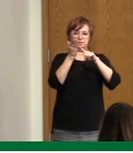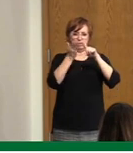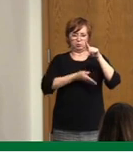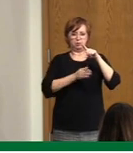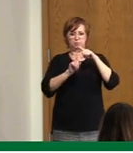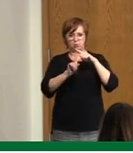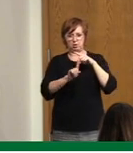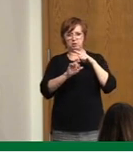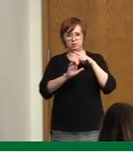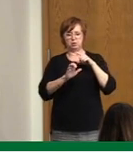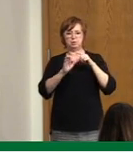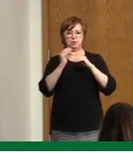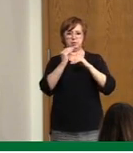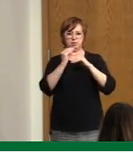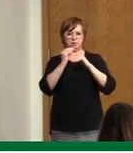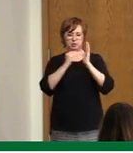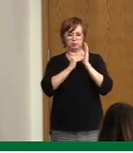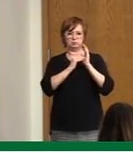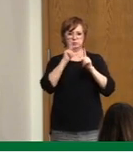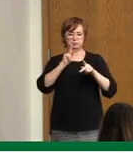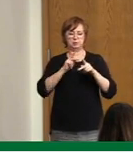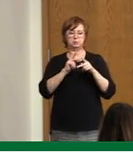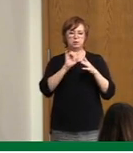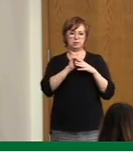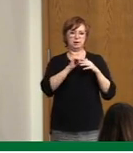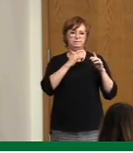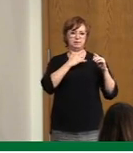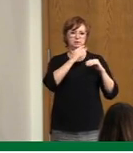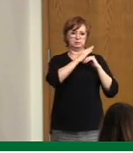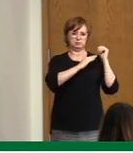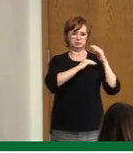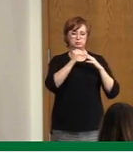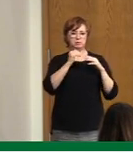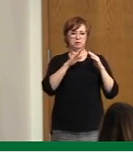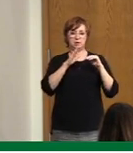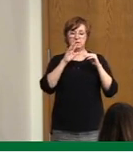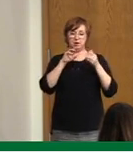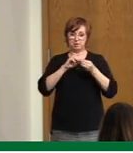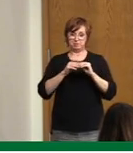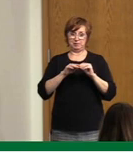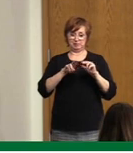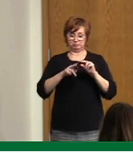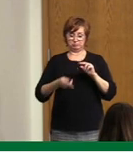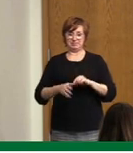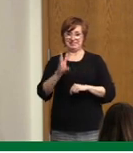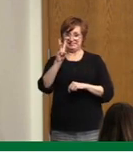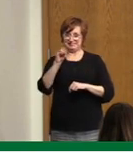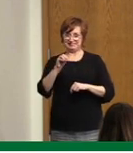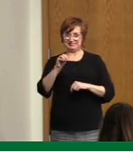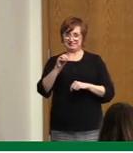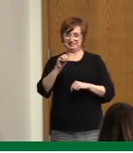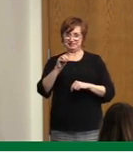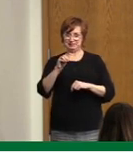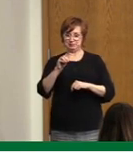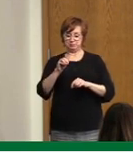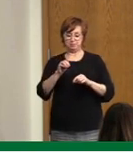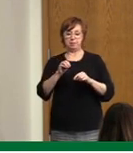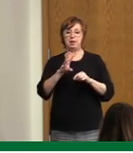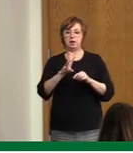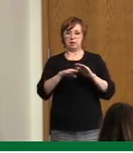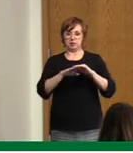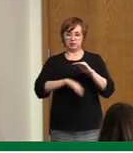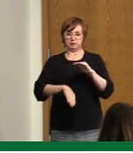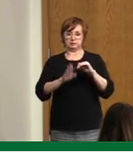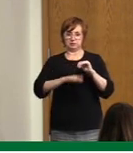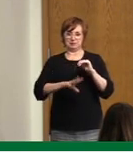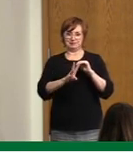are comfortable, and that's less than, on average, 60 cases a day. Anything between 60 and 120, we are in